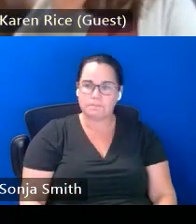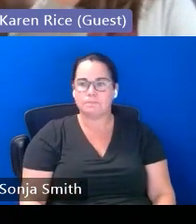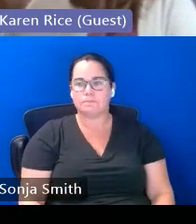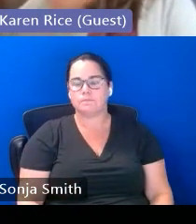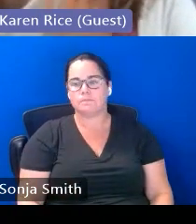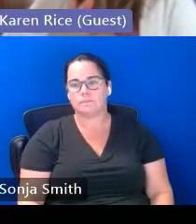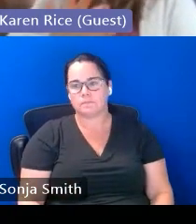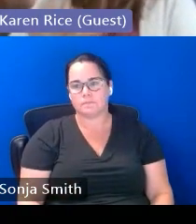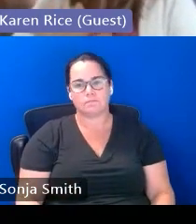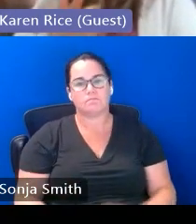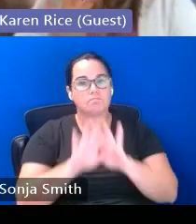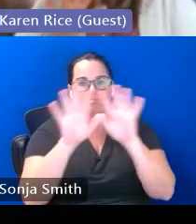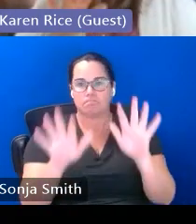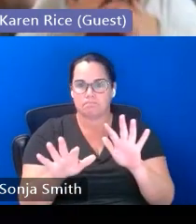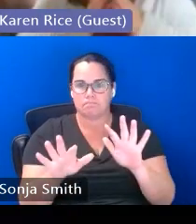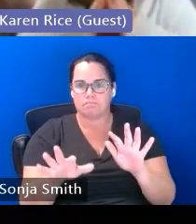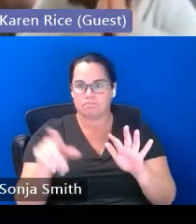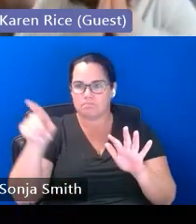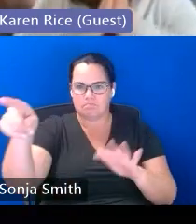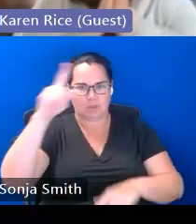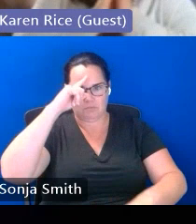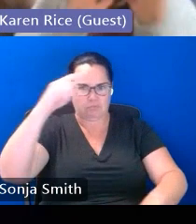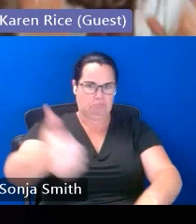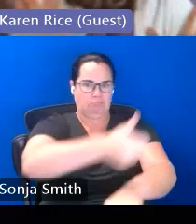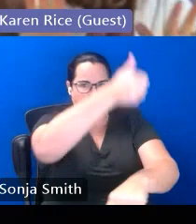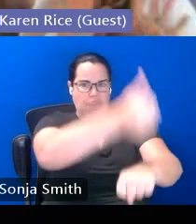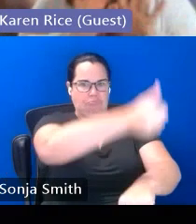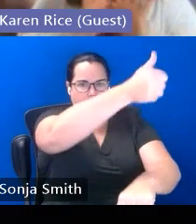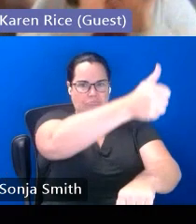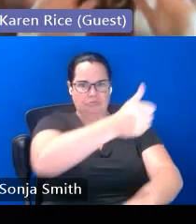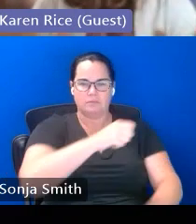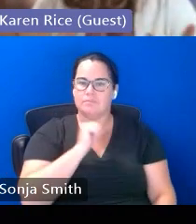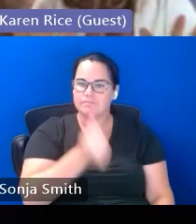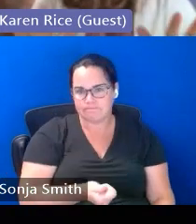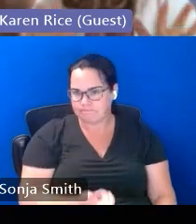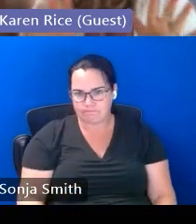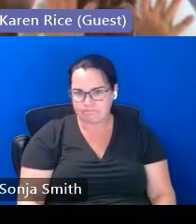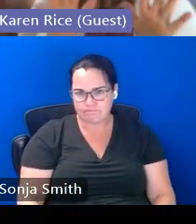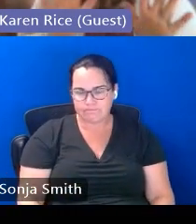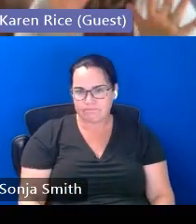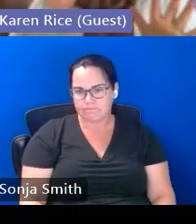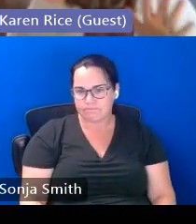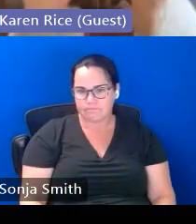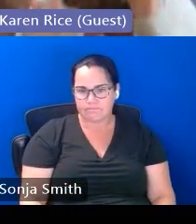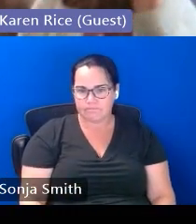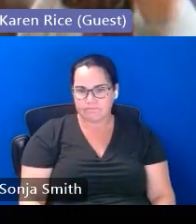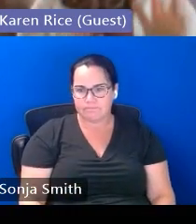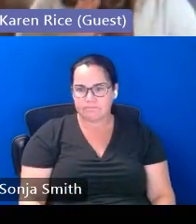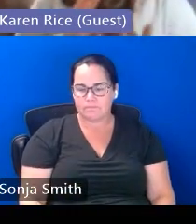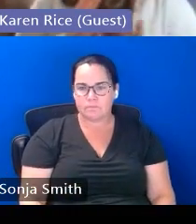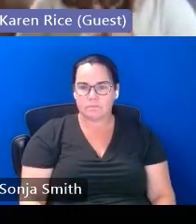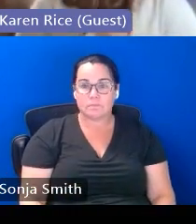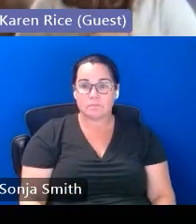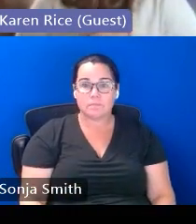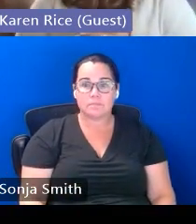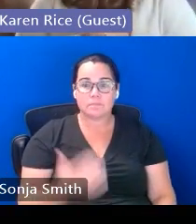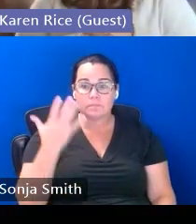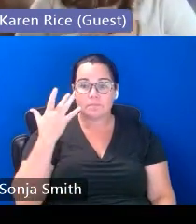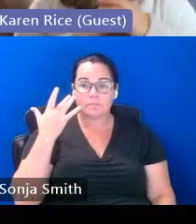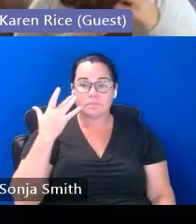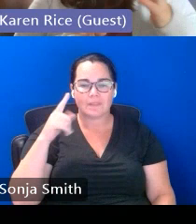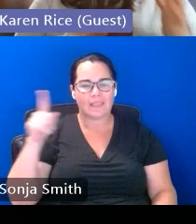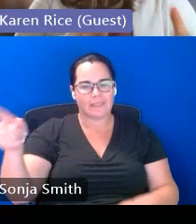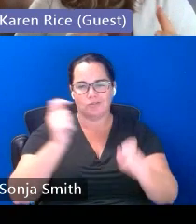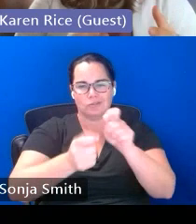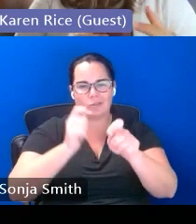don't take all of this as the final like this is how it is and nothing can change because this is constantly updating